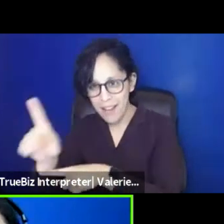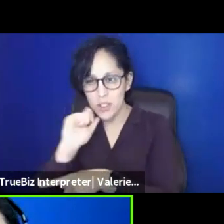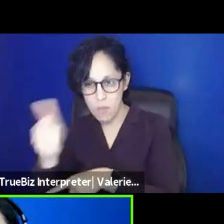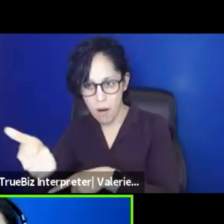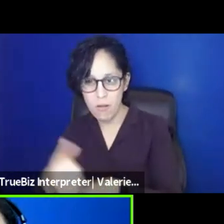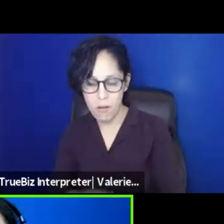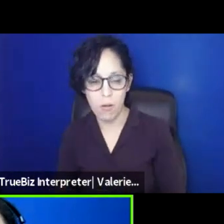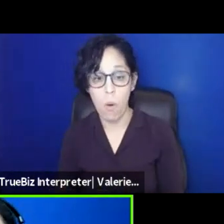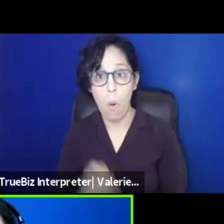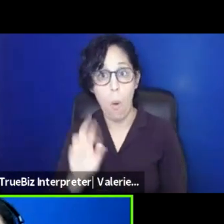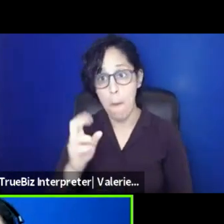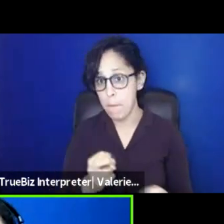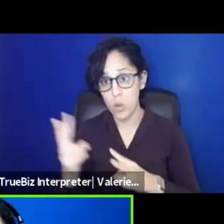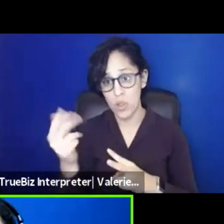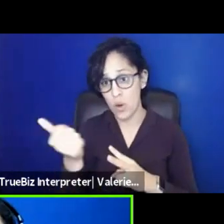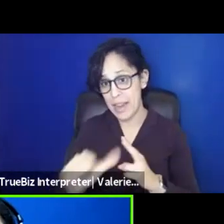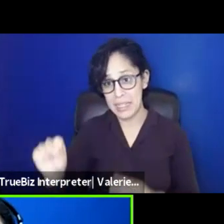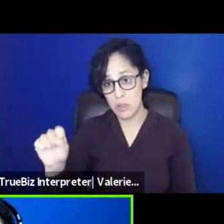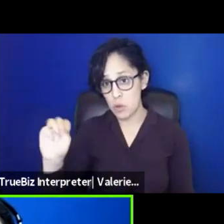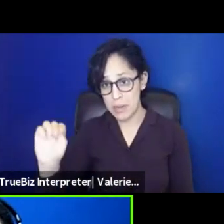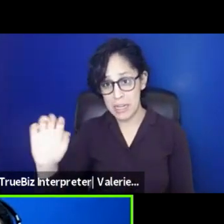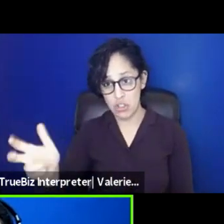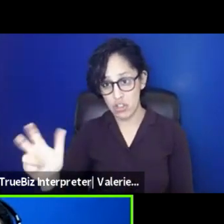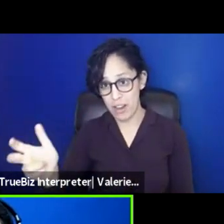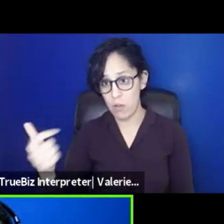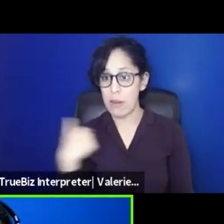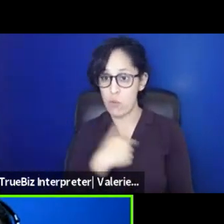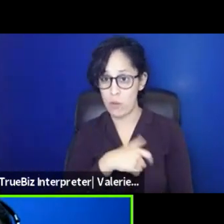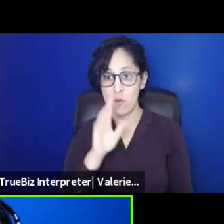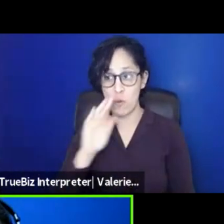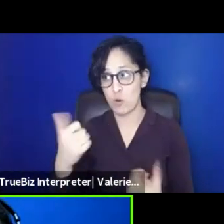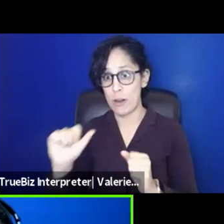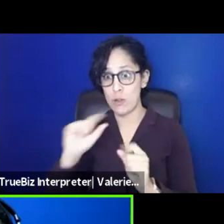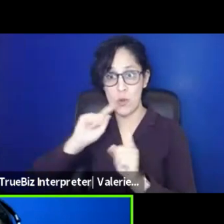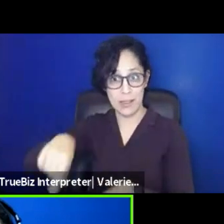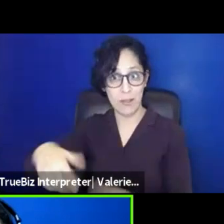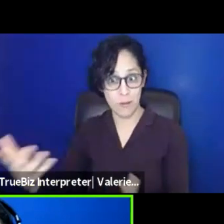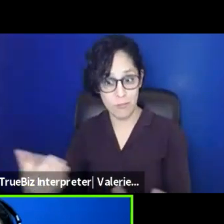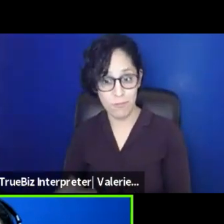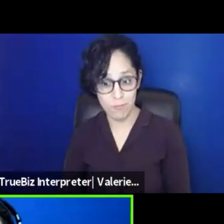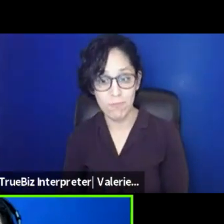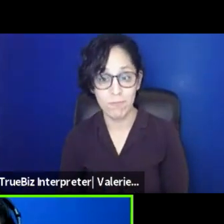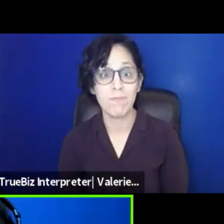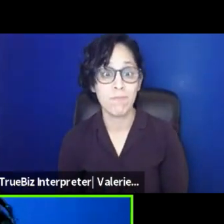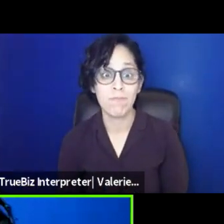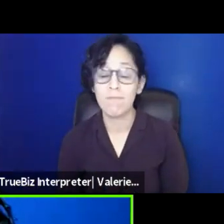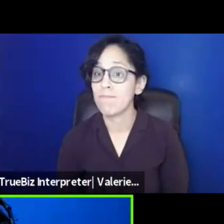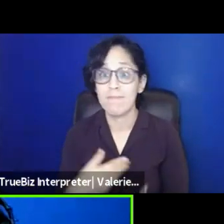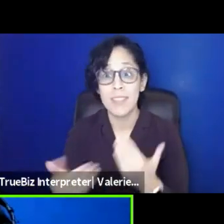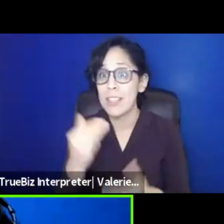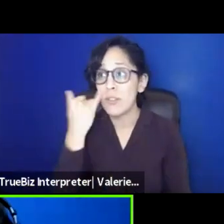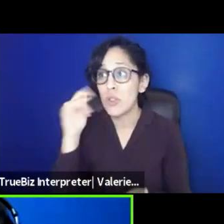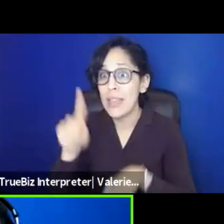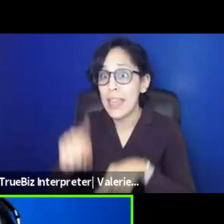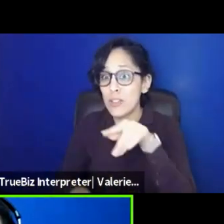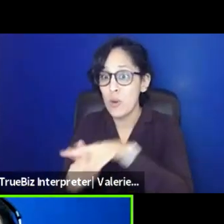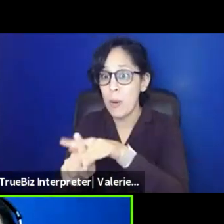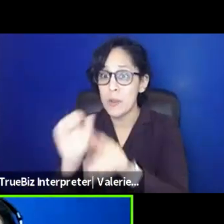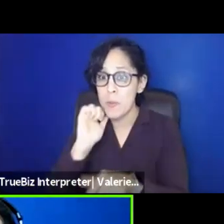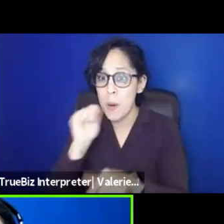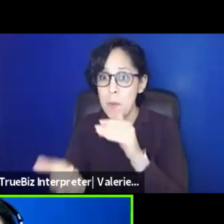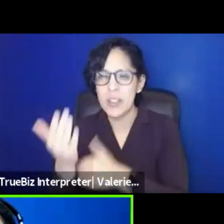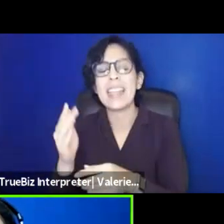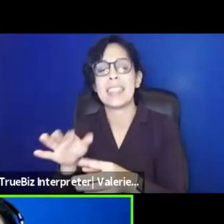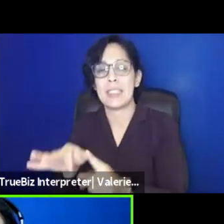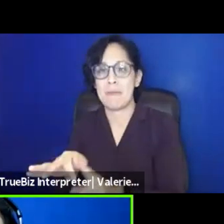of our social, uh, media channels and we will try to address it. Um, even if you can't make it tomorrow morning, especially for the